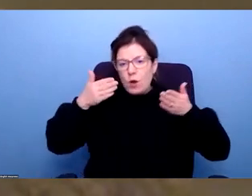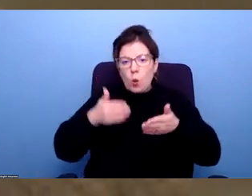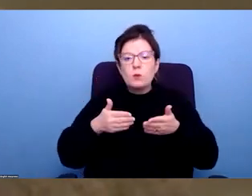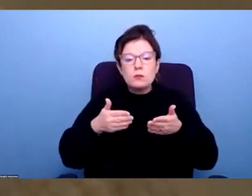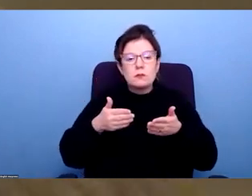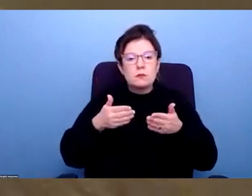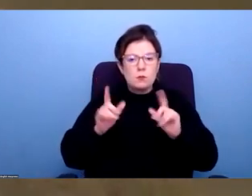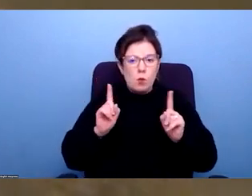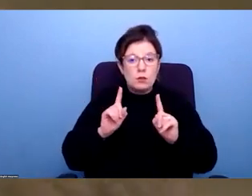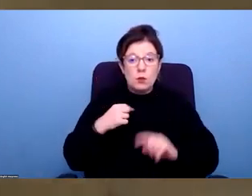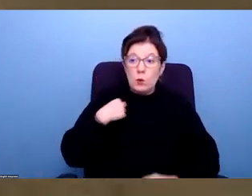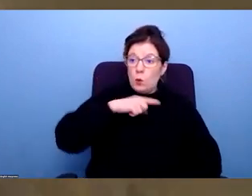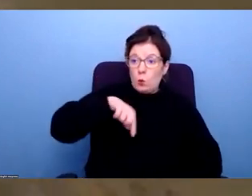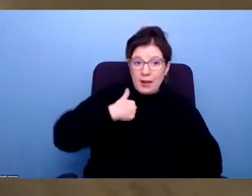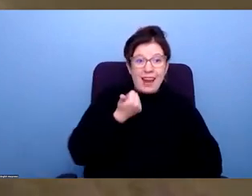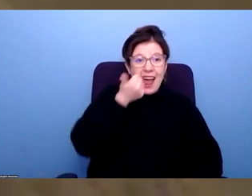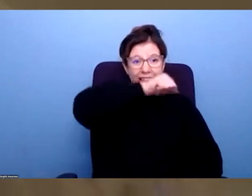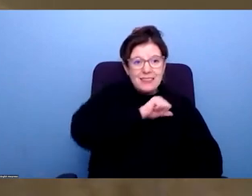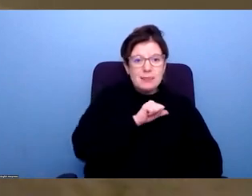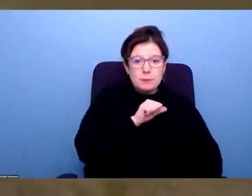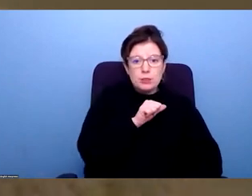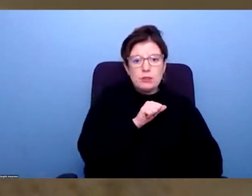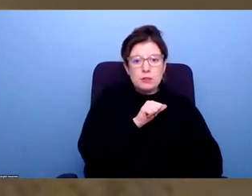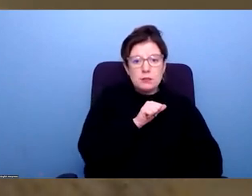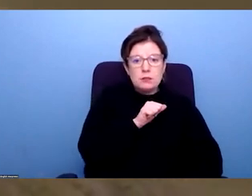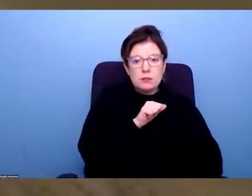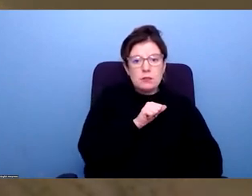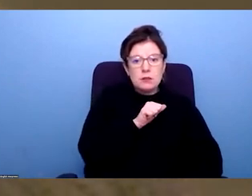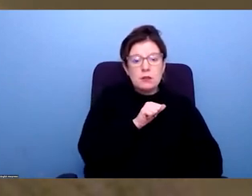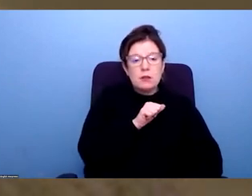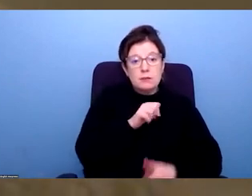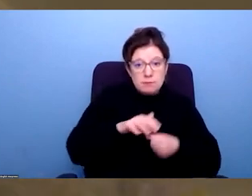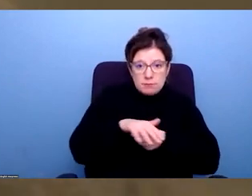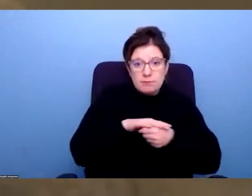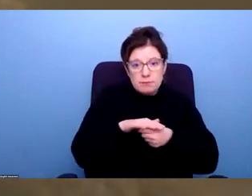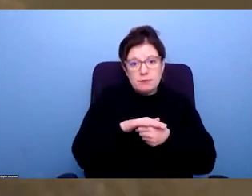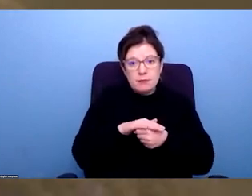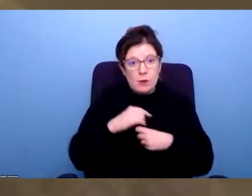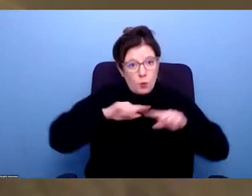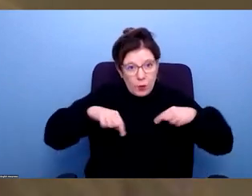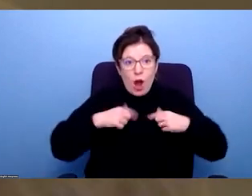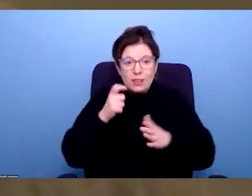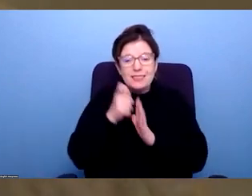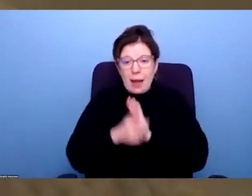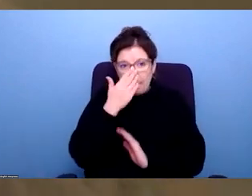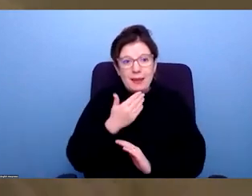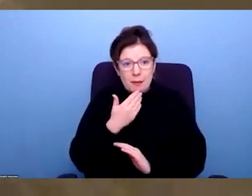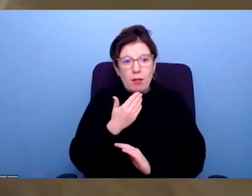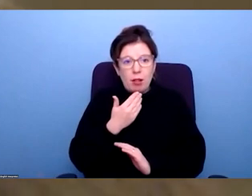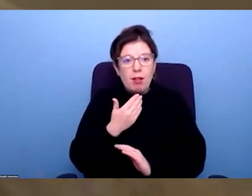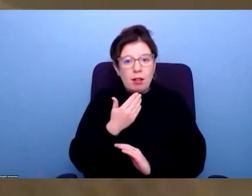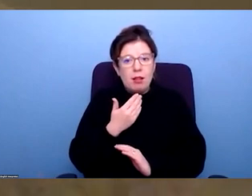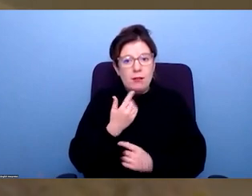of we are experts in the field with expertise. We are disabled people with, you know,